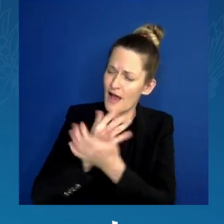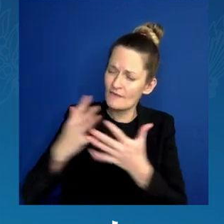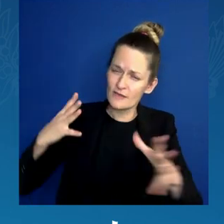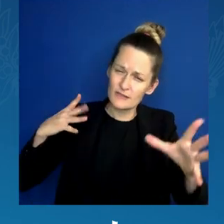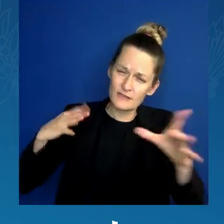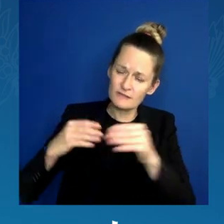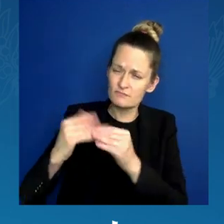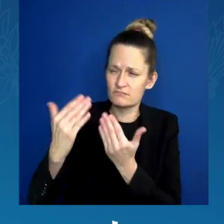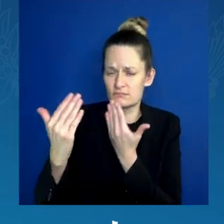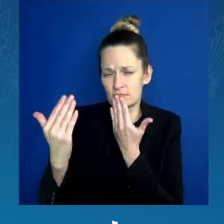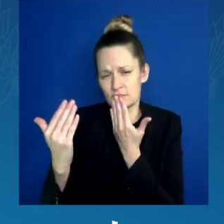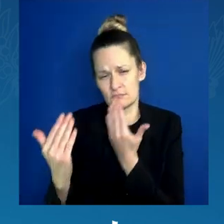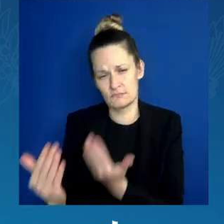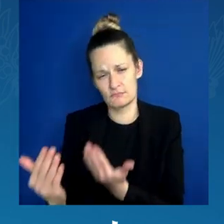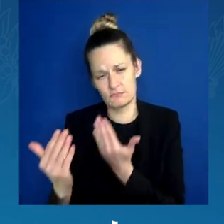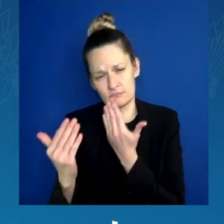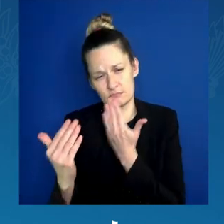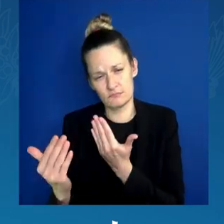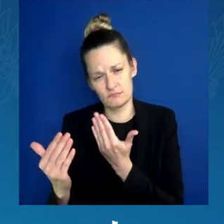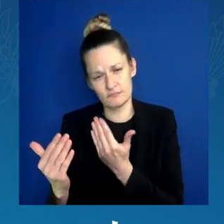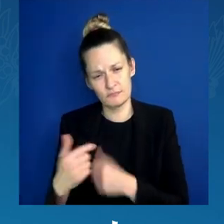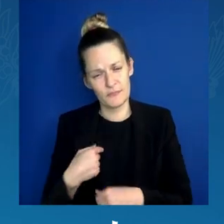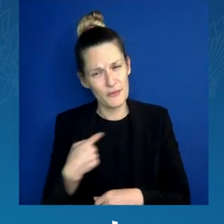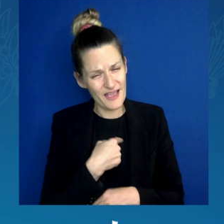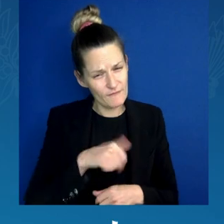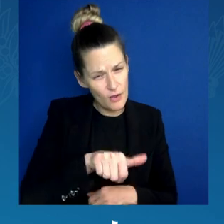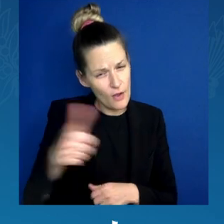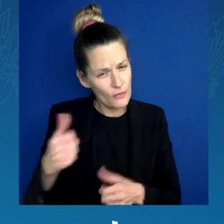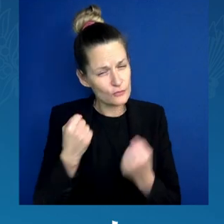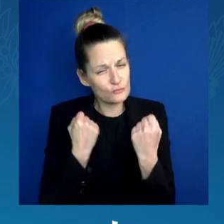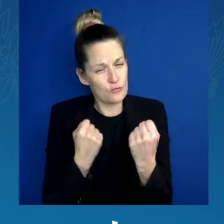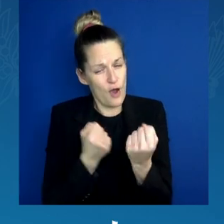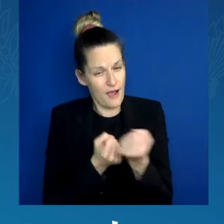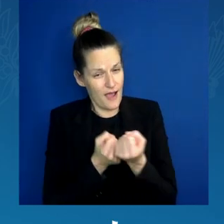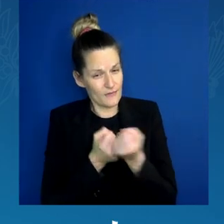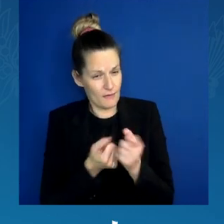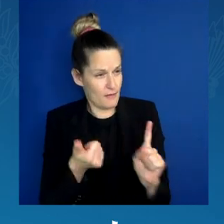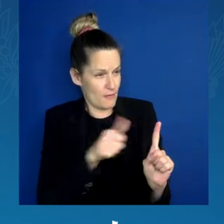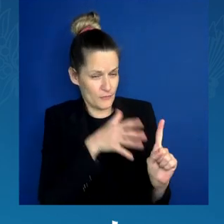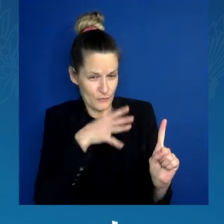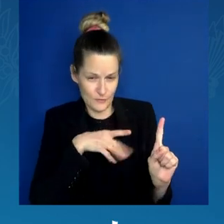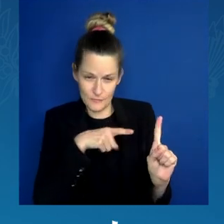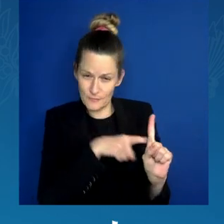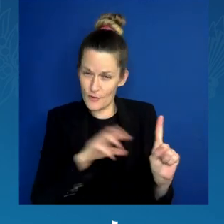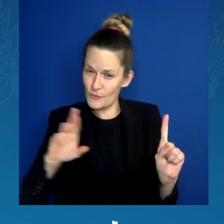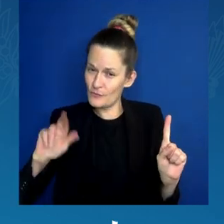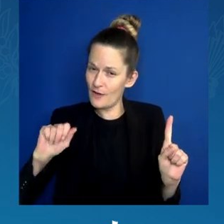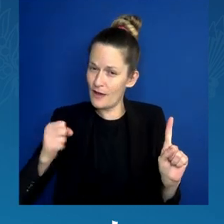advocate for Michiganders here, Congresswoman Rashida Tlaib. Thank you. There she is.